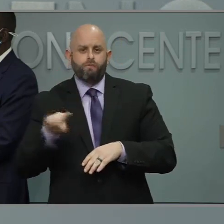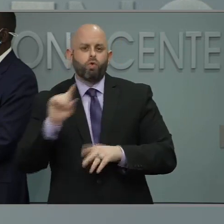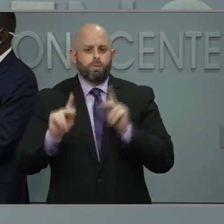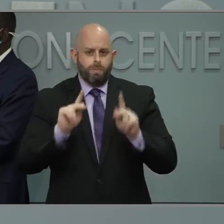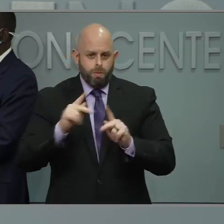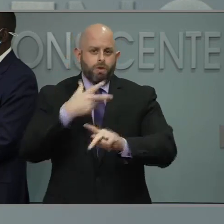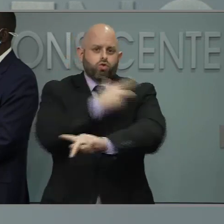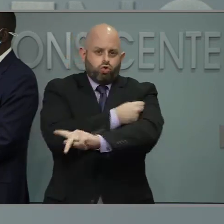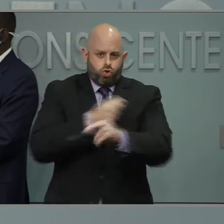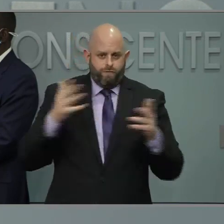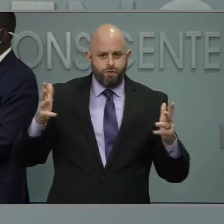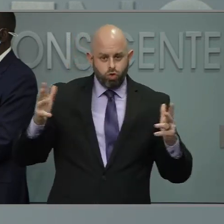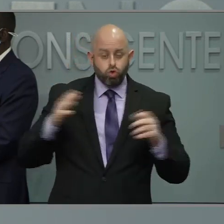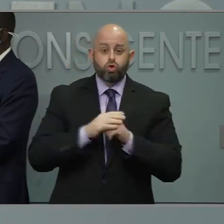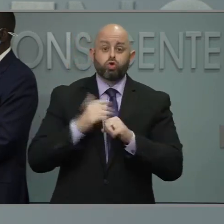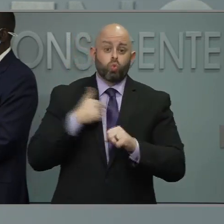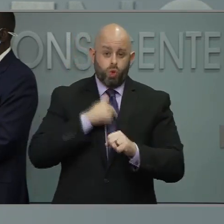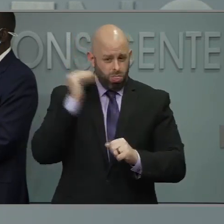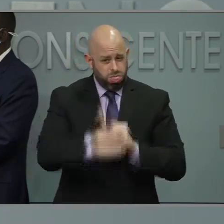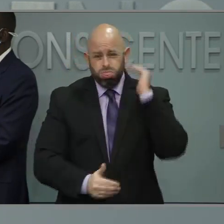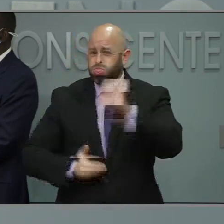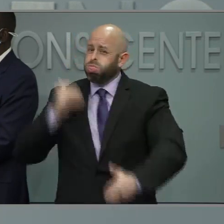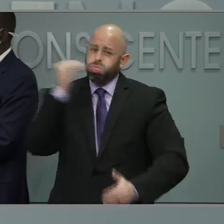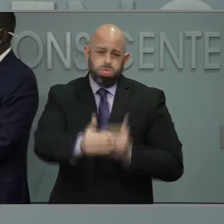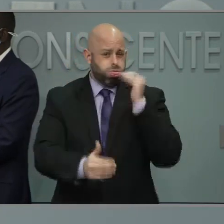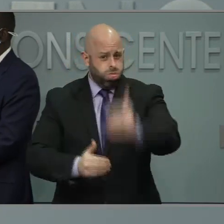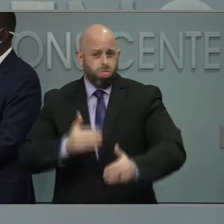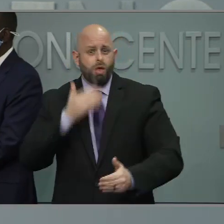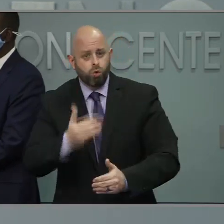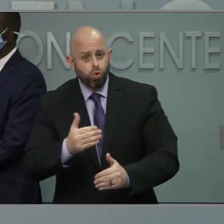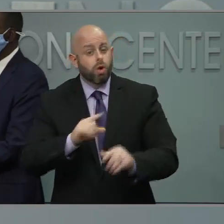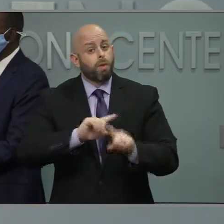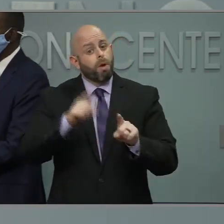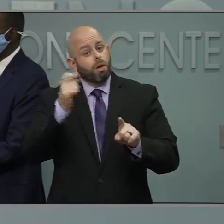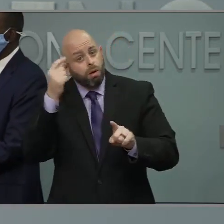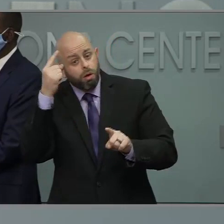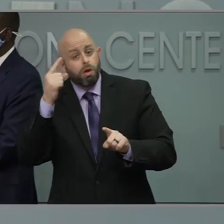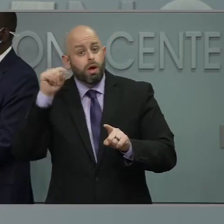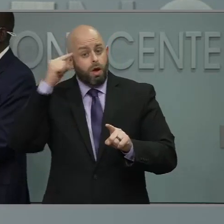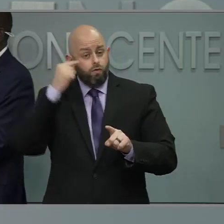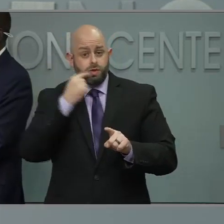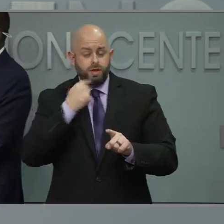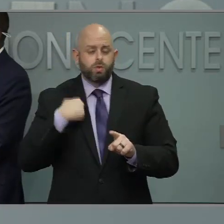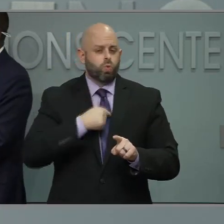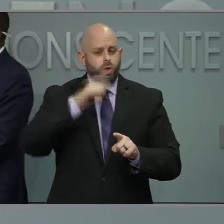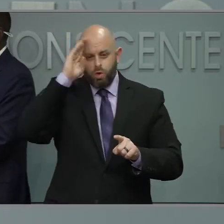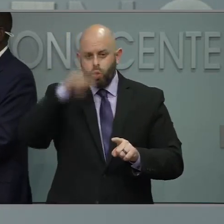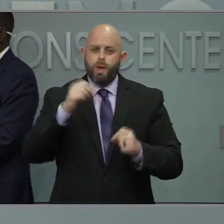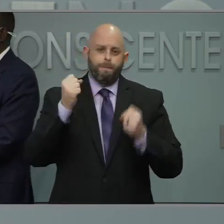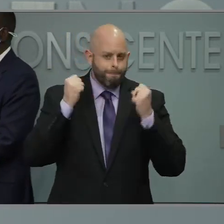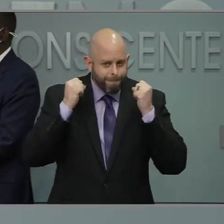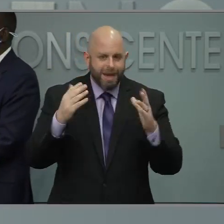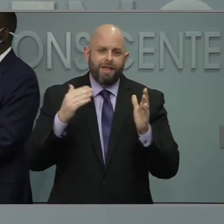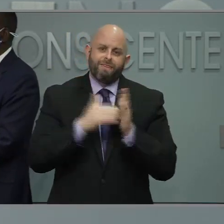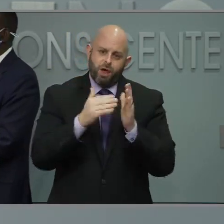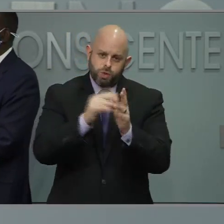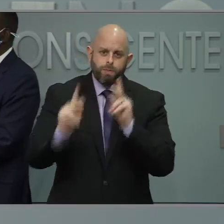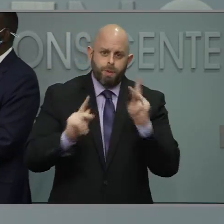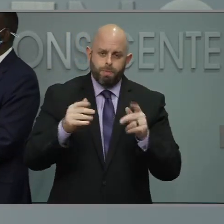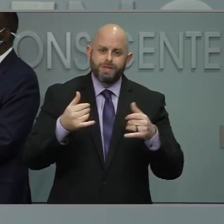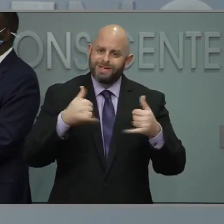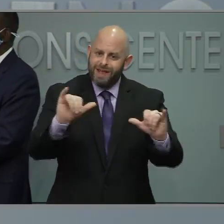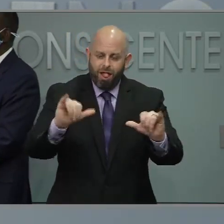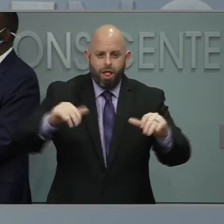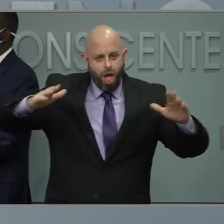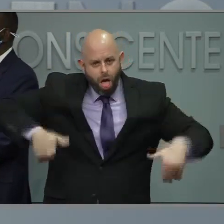we are making a lot of progress. But that still means, as the governor keeps saying, we know that there are thousands of those who are 65 and up